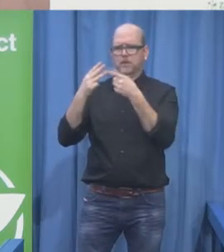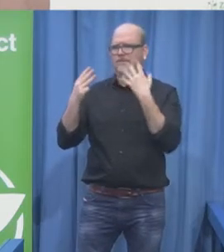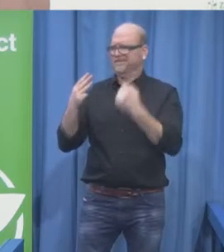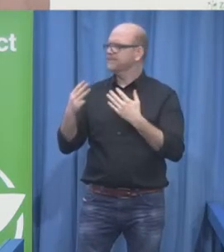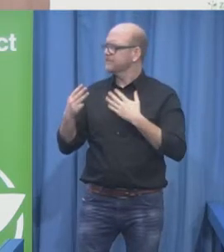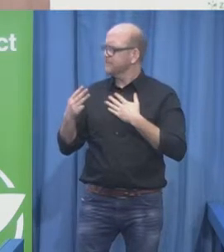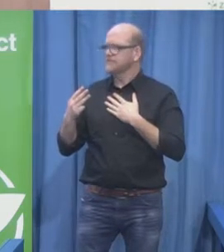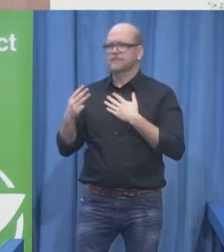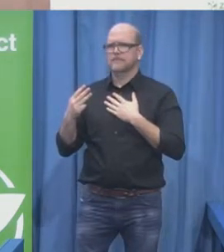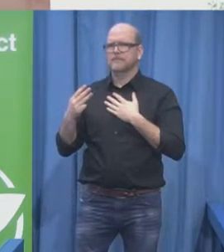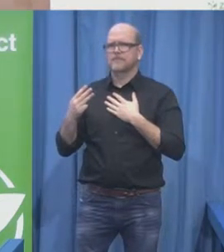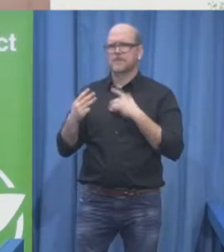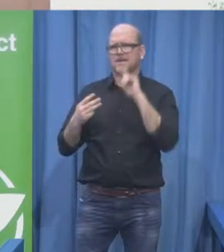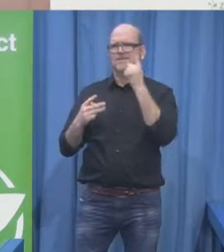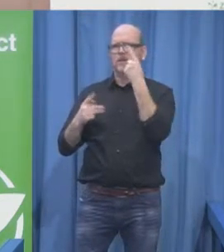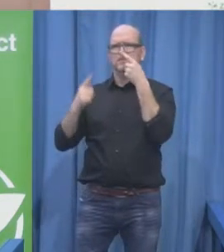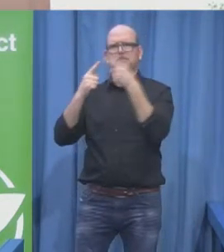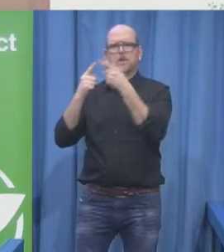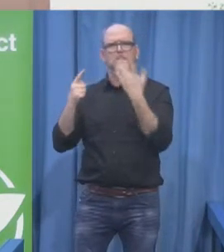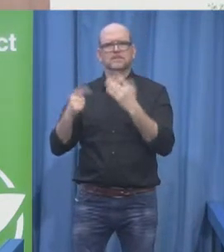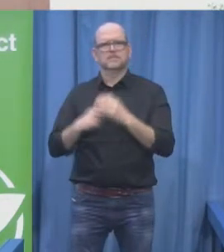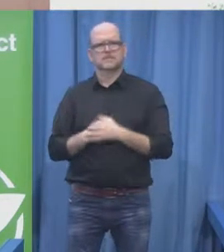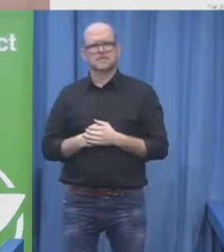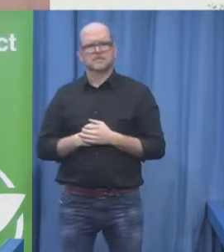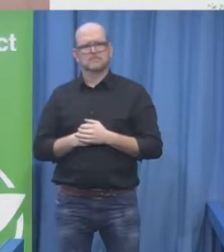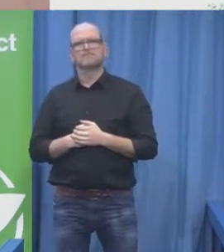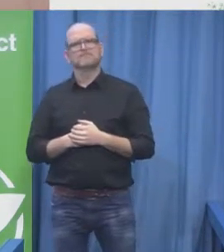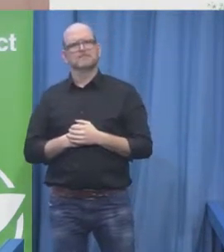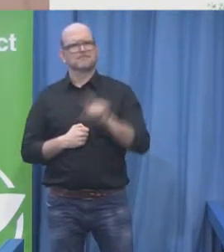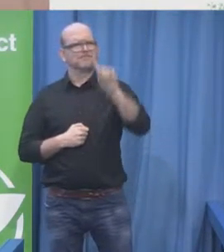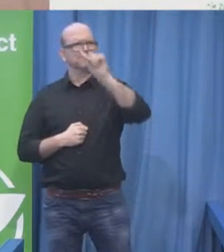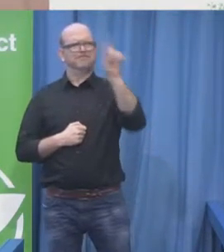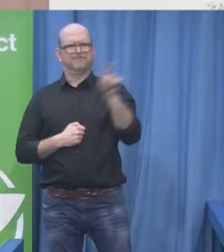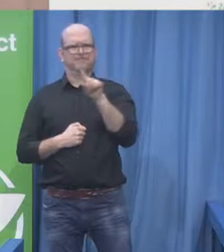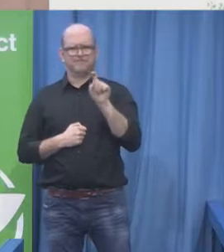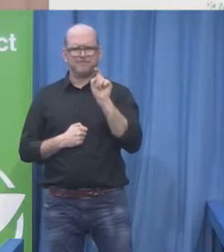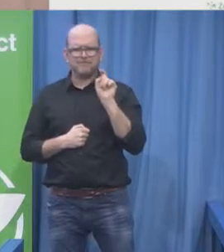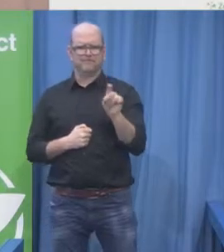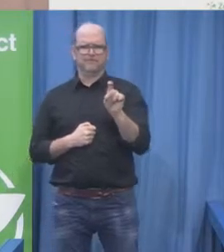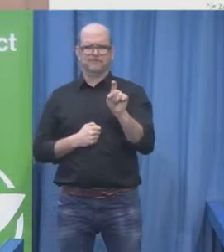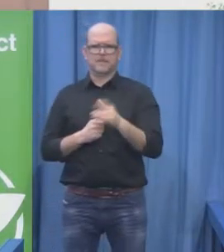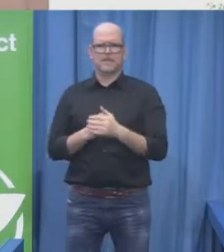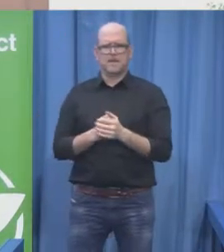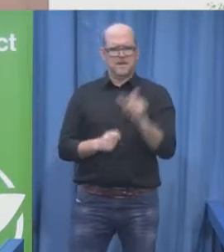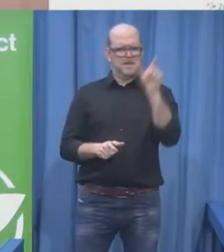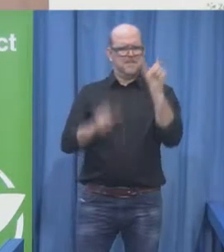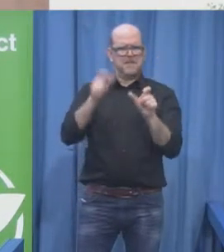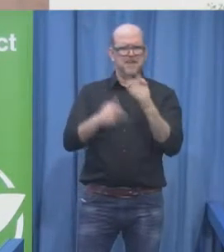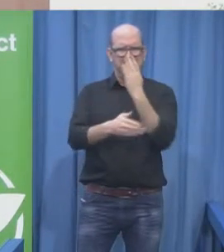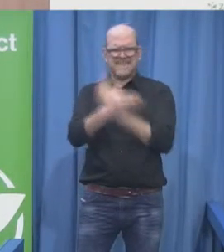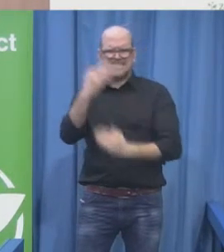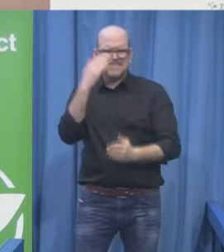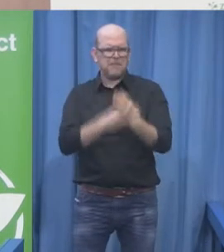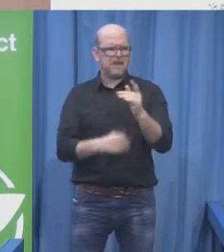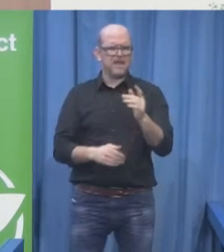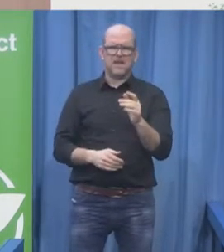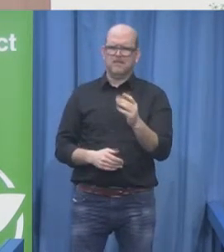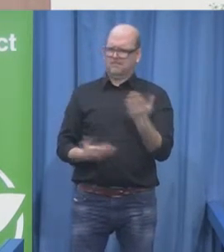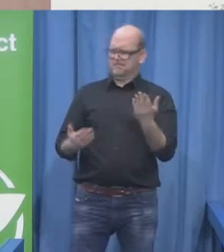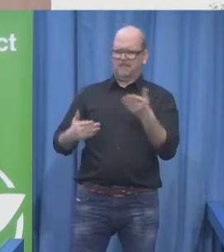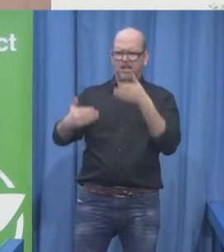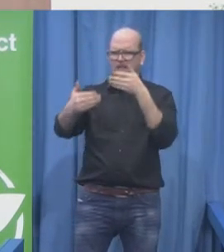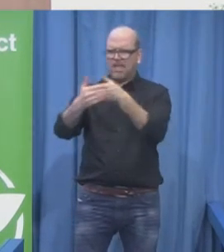first one. The Why? Why persons with disabilities are facing still this reality of